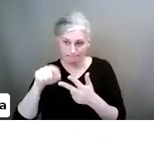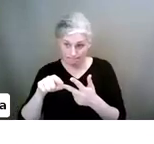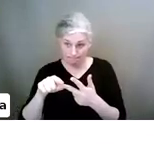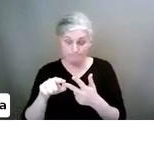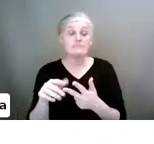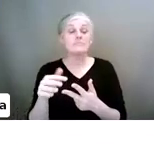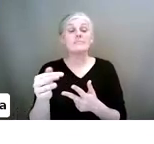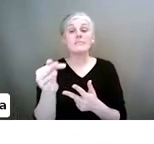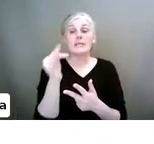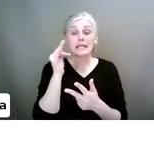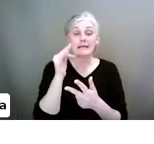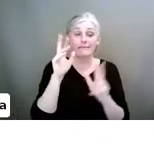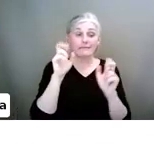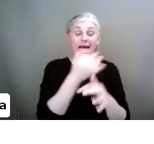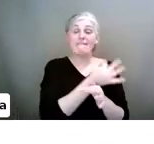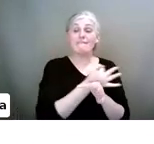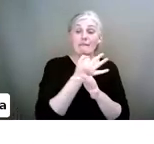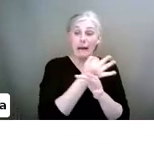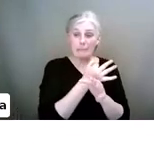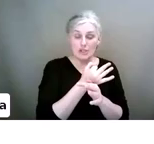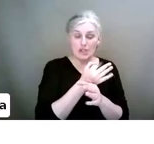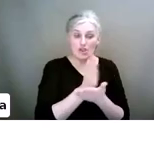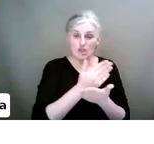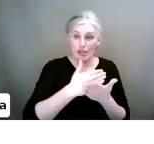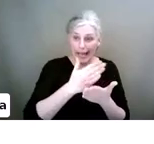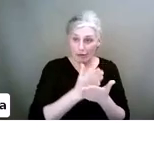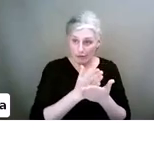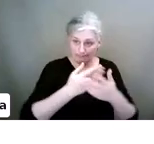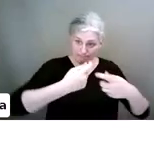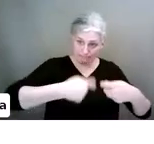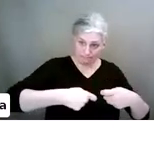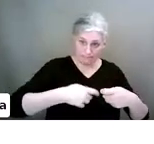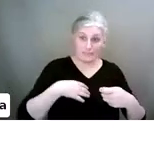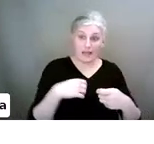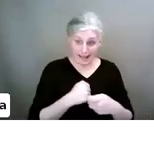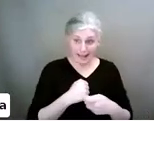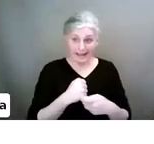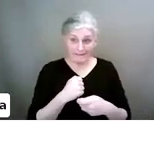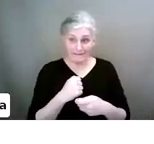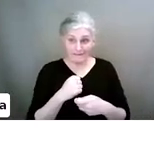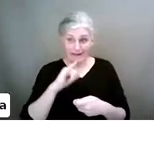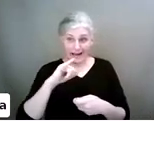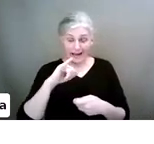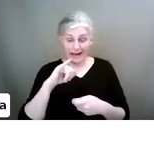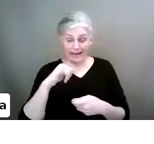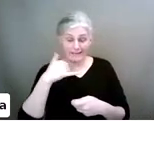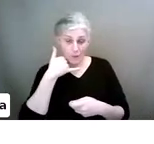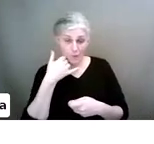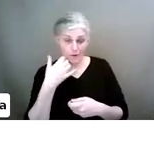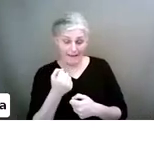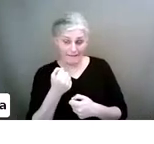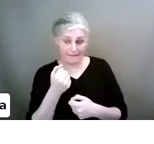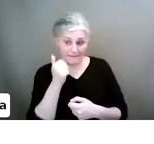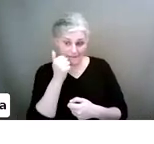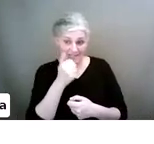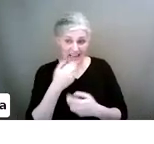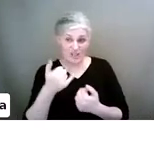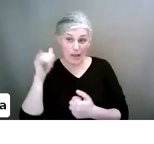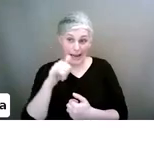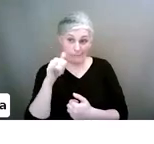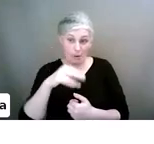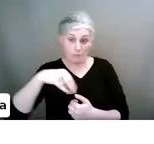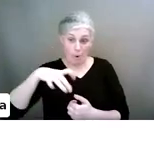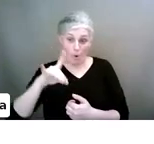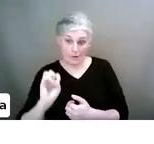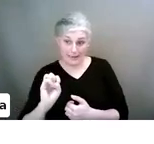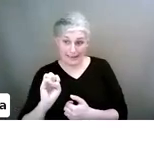we take family sharing. So I have an iPhone. I actually need to. I had to put it on airplane mode because if I say here,